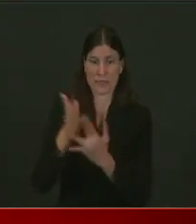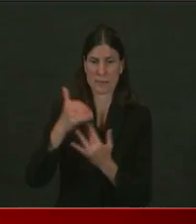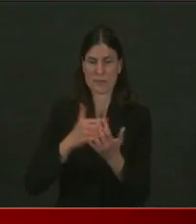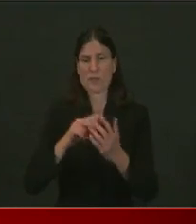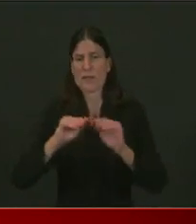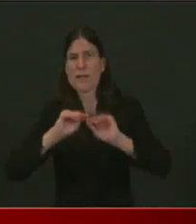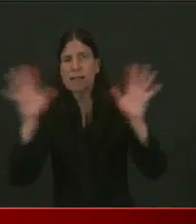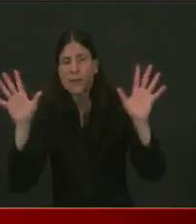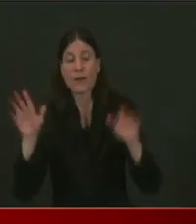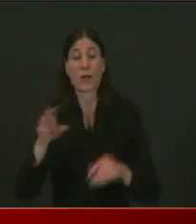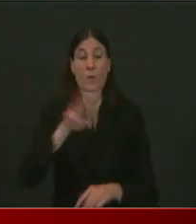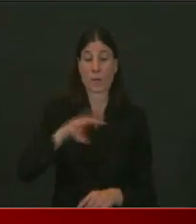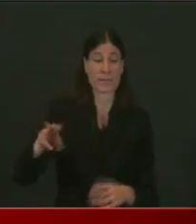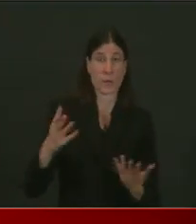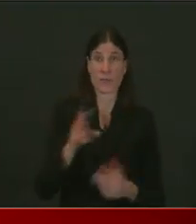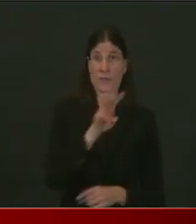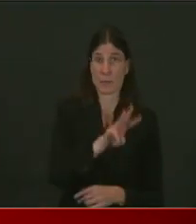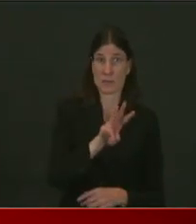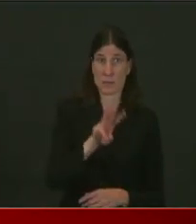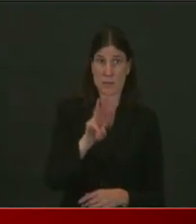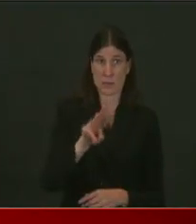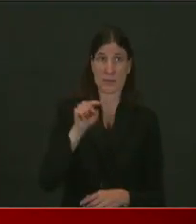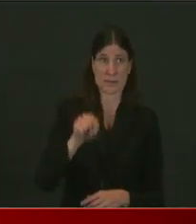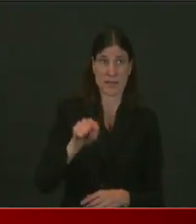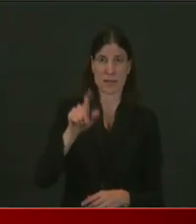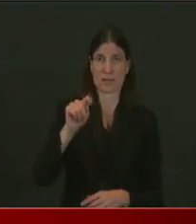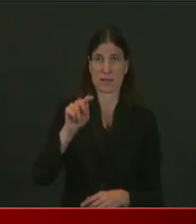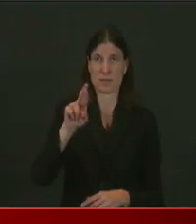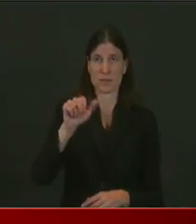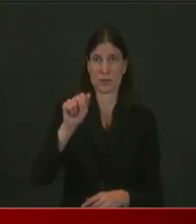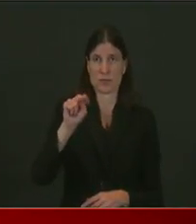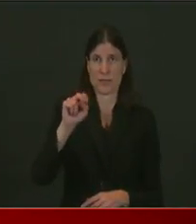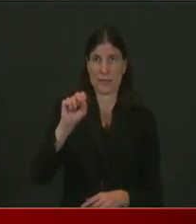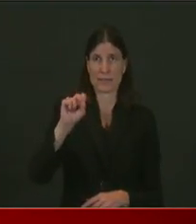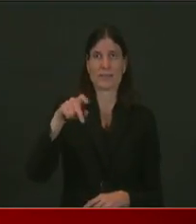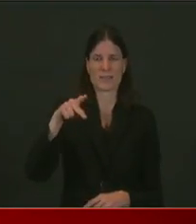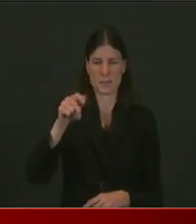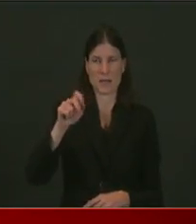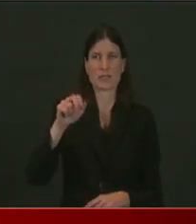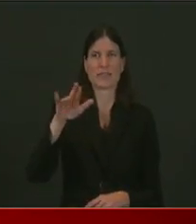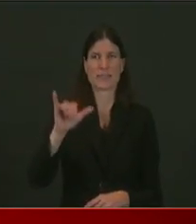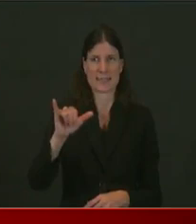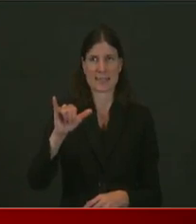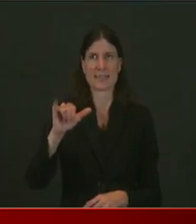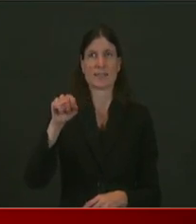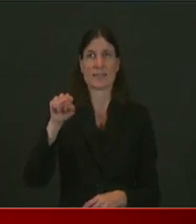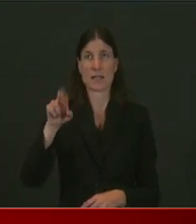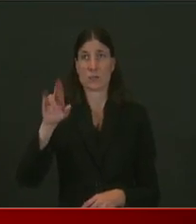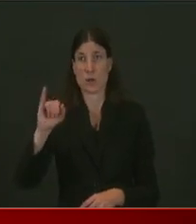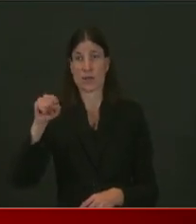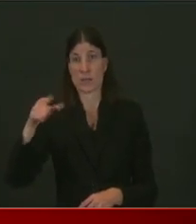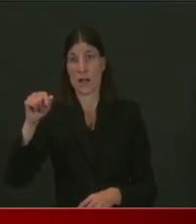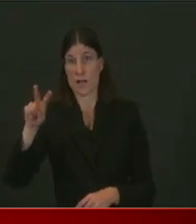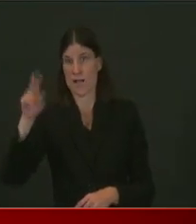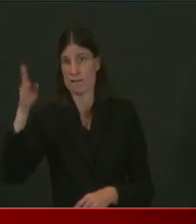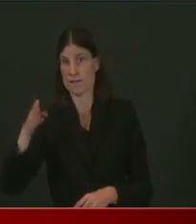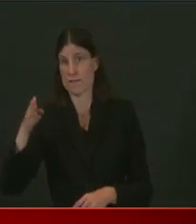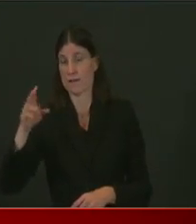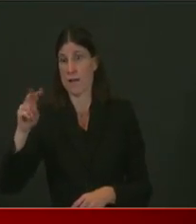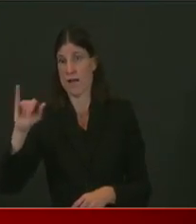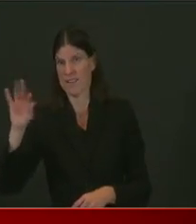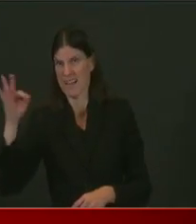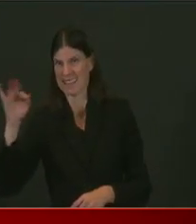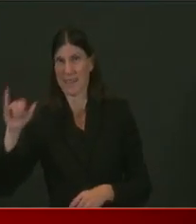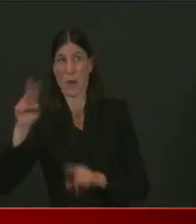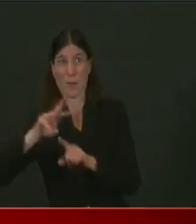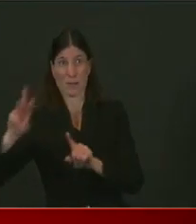We, Rhode Island, have secured 1.25 billion dollars in, uh, COVID emergency relief monies from the federal